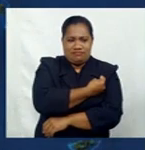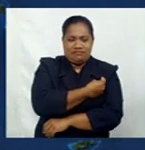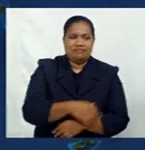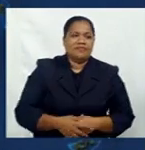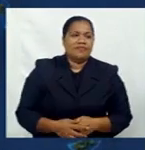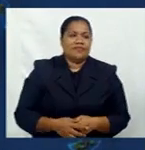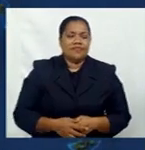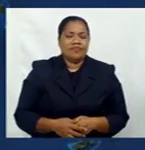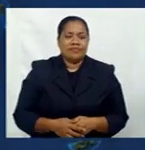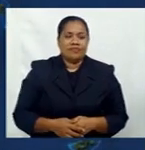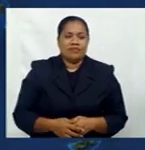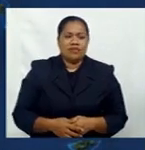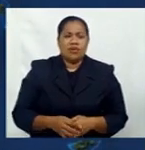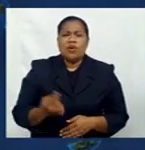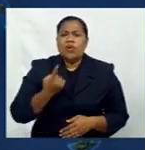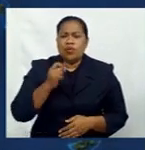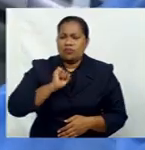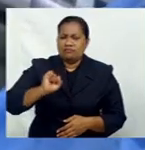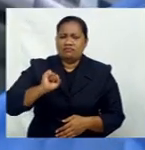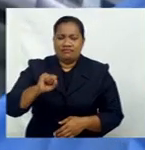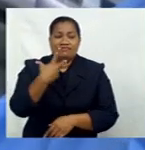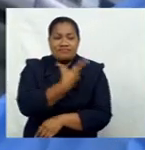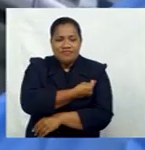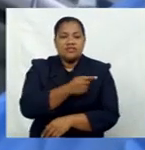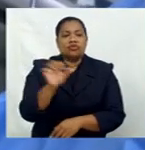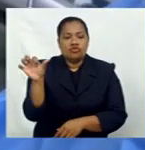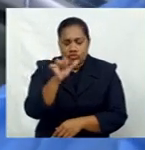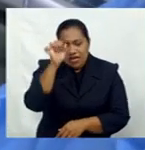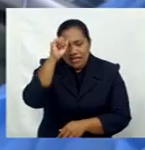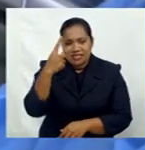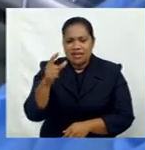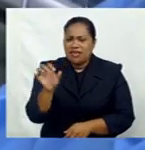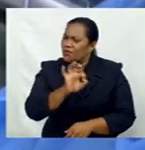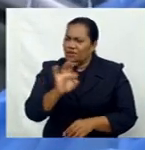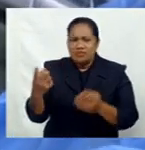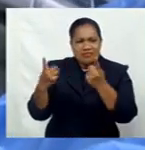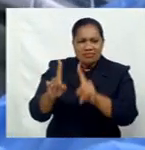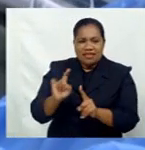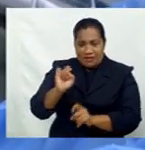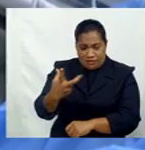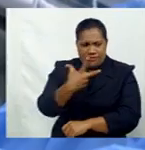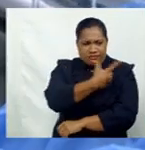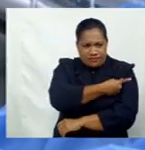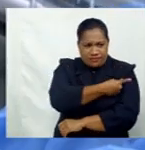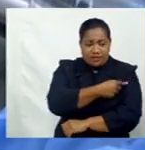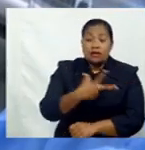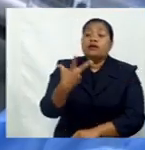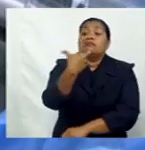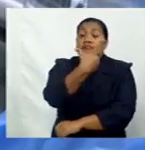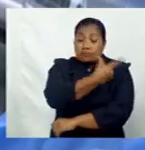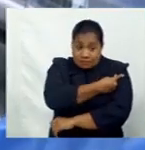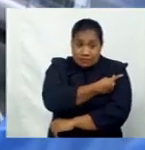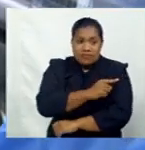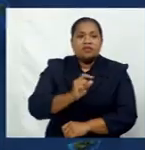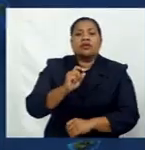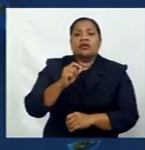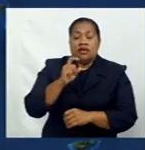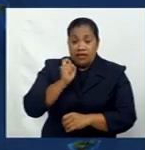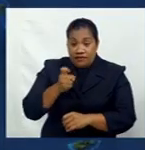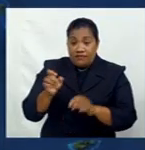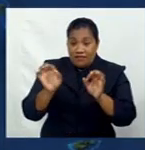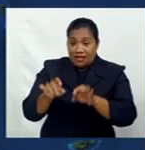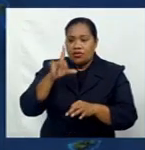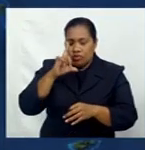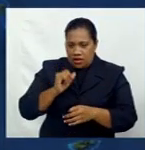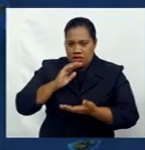-vaxxers should understand that they will not die if they get the jab. And not getting the jab will increase the risk of them getting the virus, at the